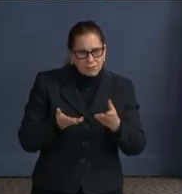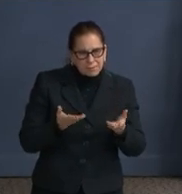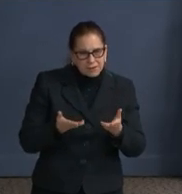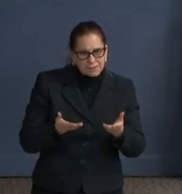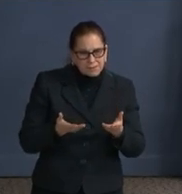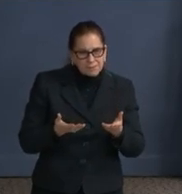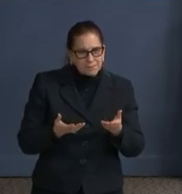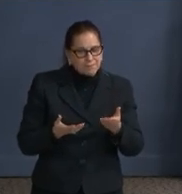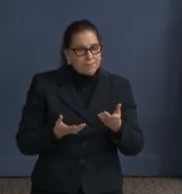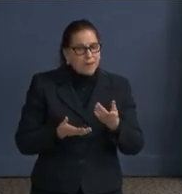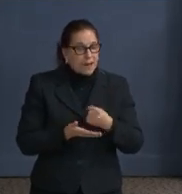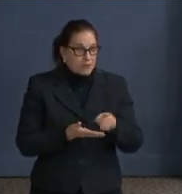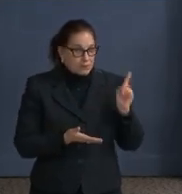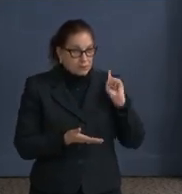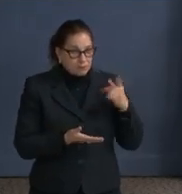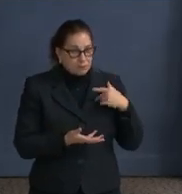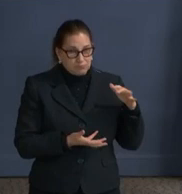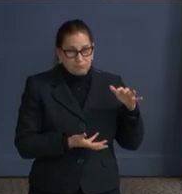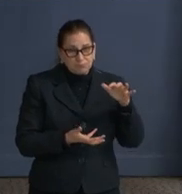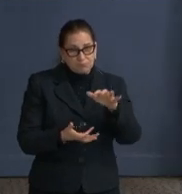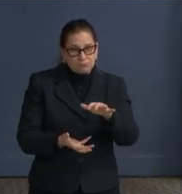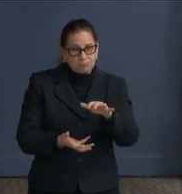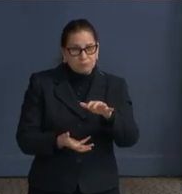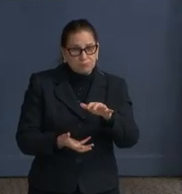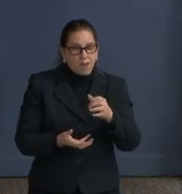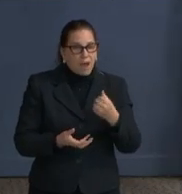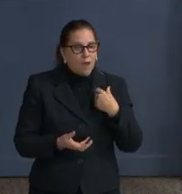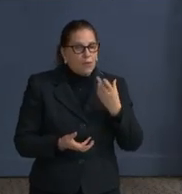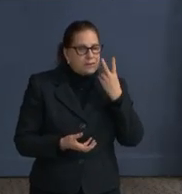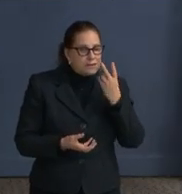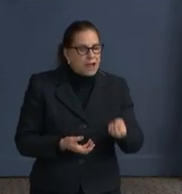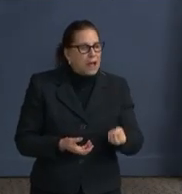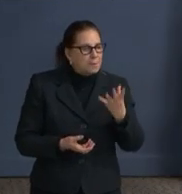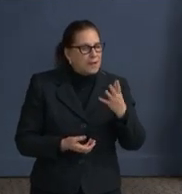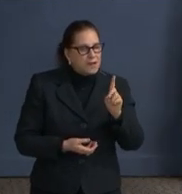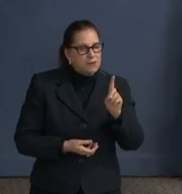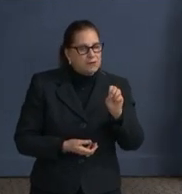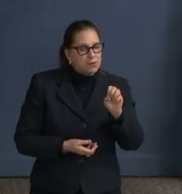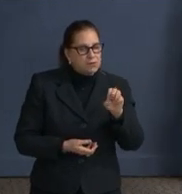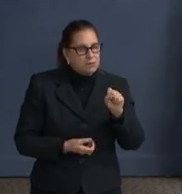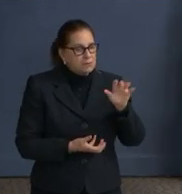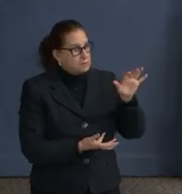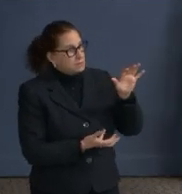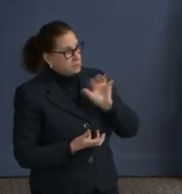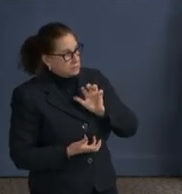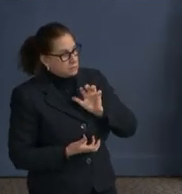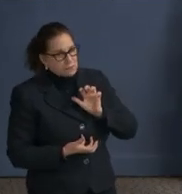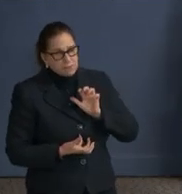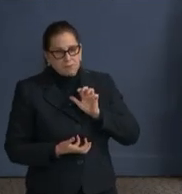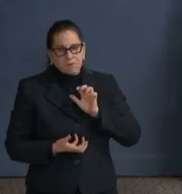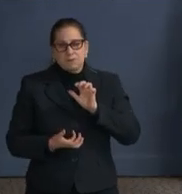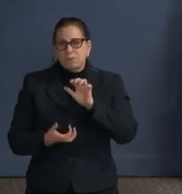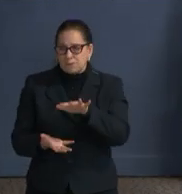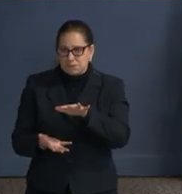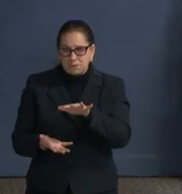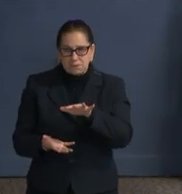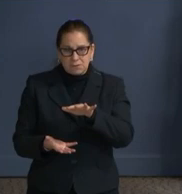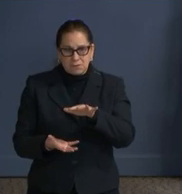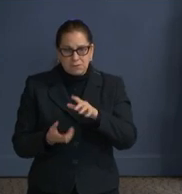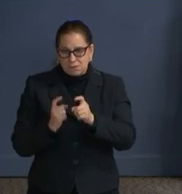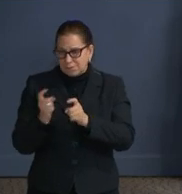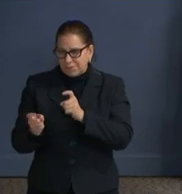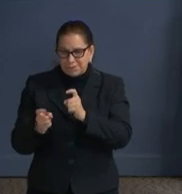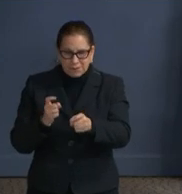insight into how many doses that came into the district. The number of doses that we were allocating to special